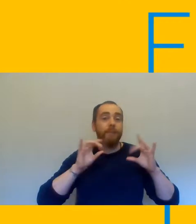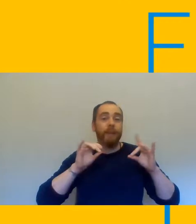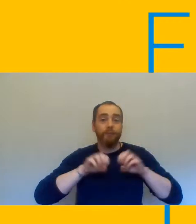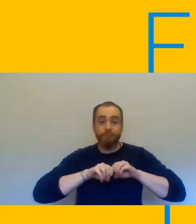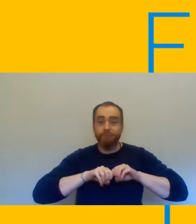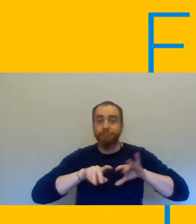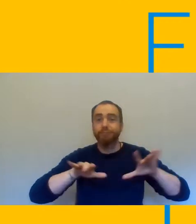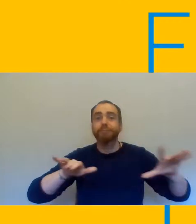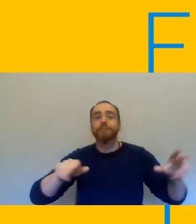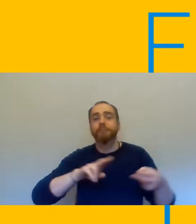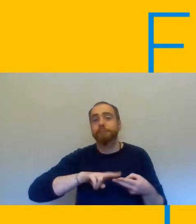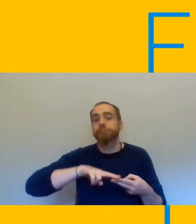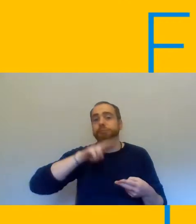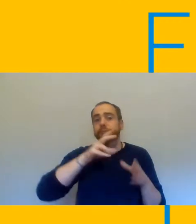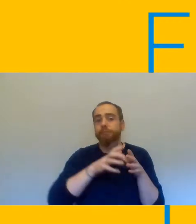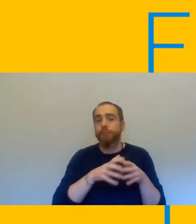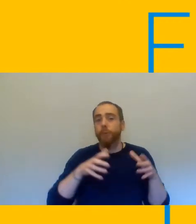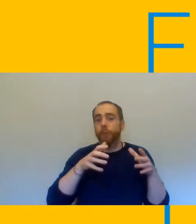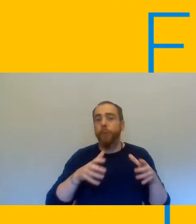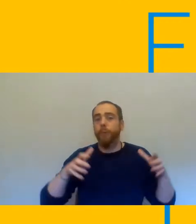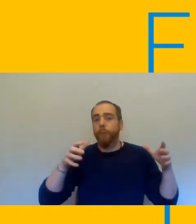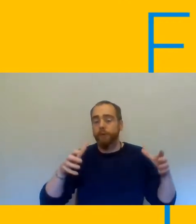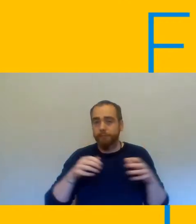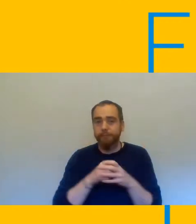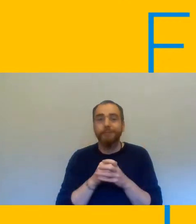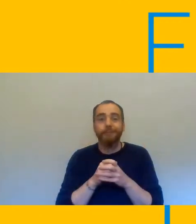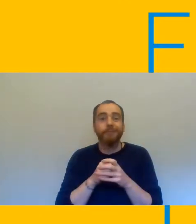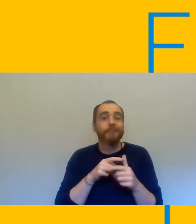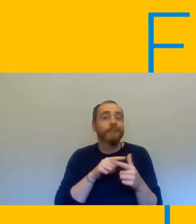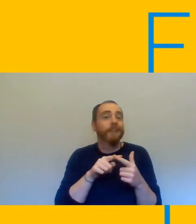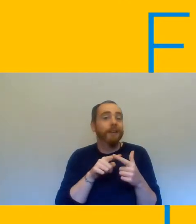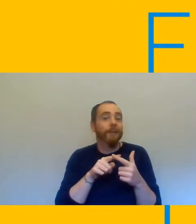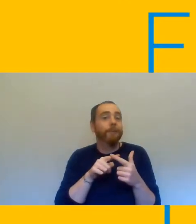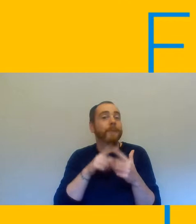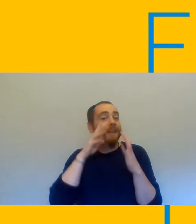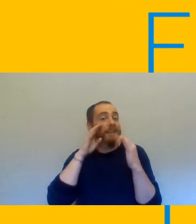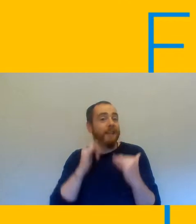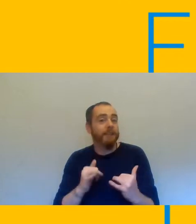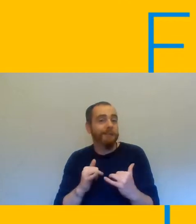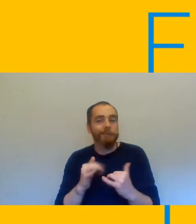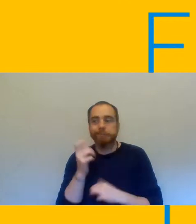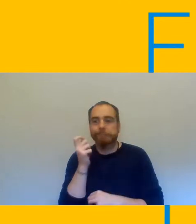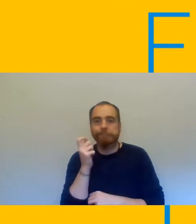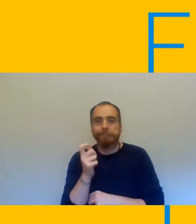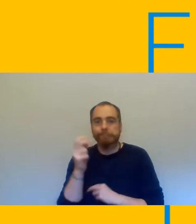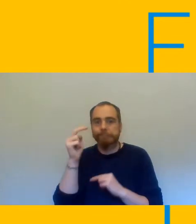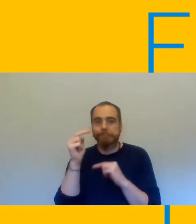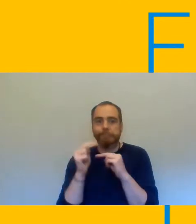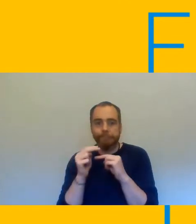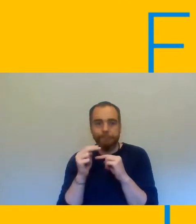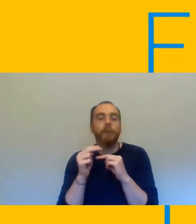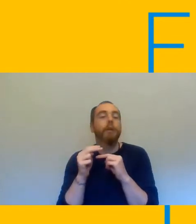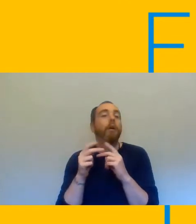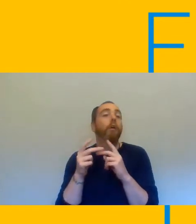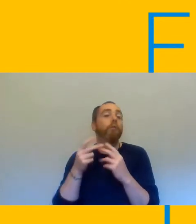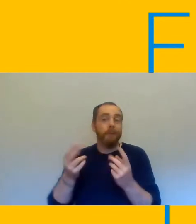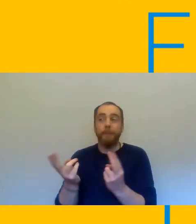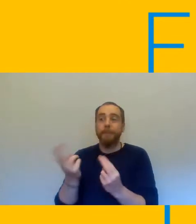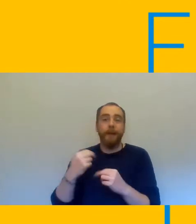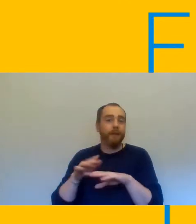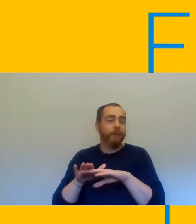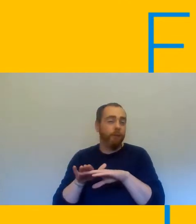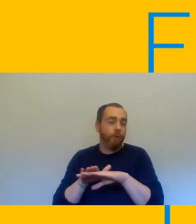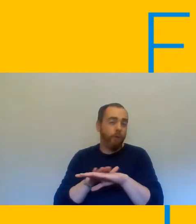lack or limited access to testing for people with results coming back slowly and we've got a poorly